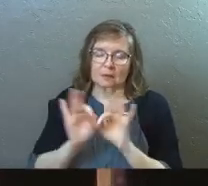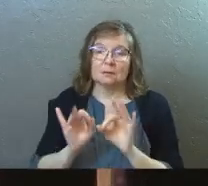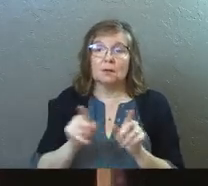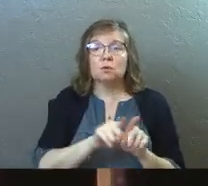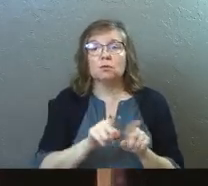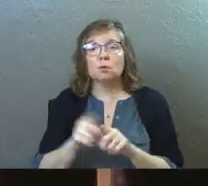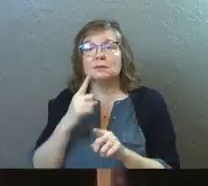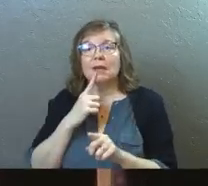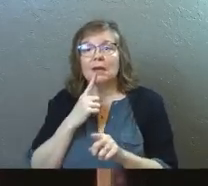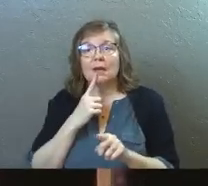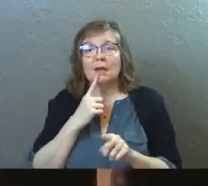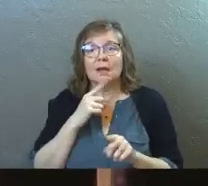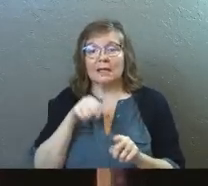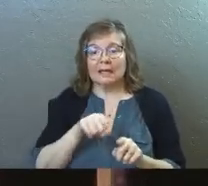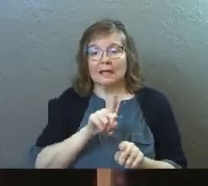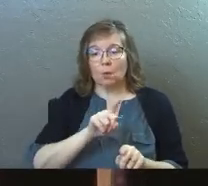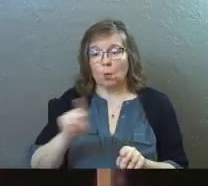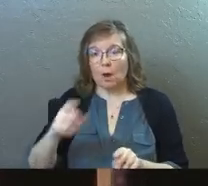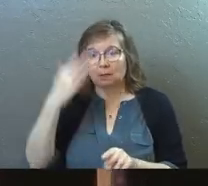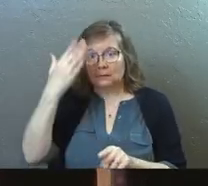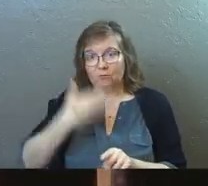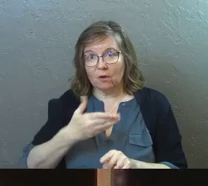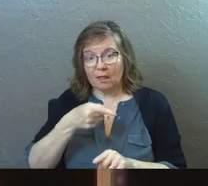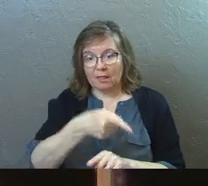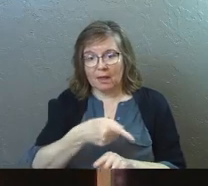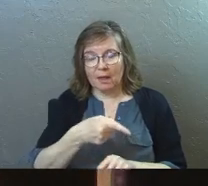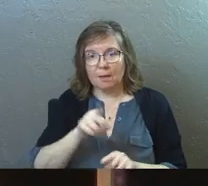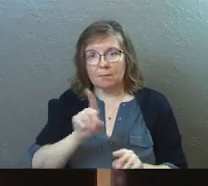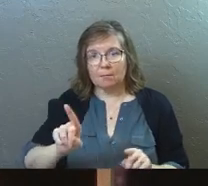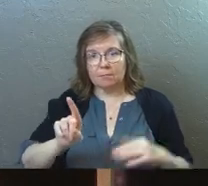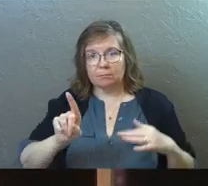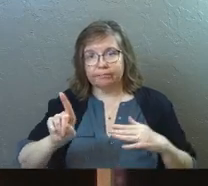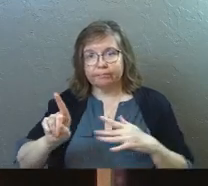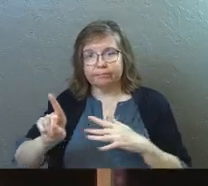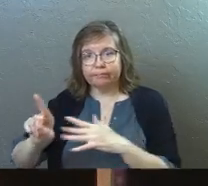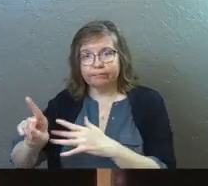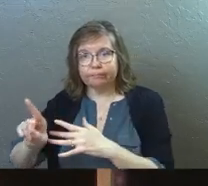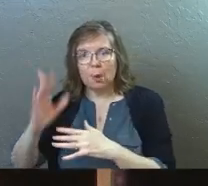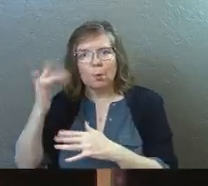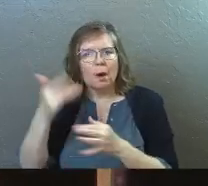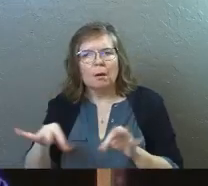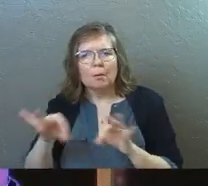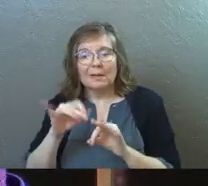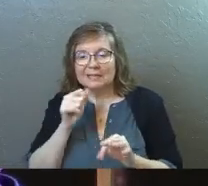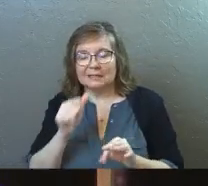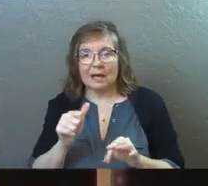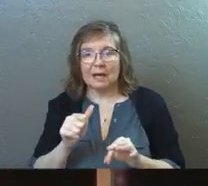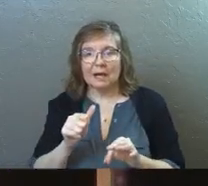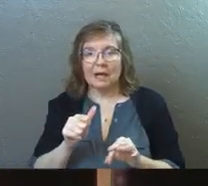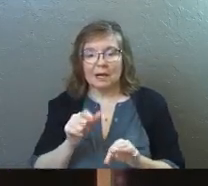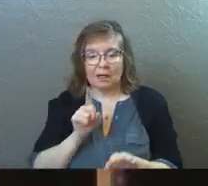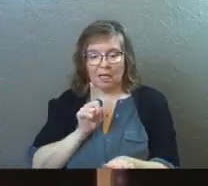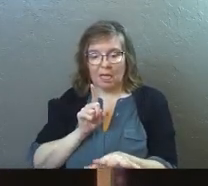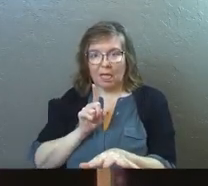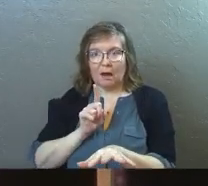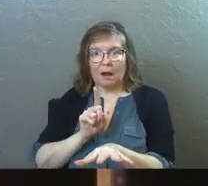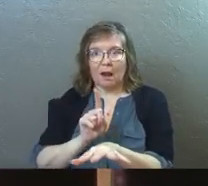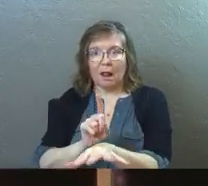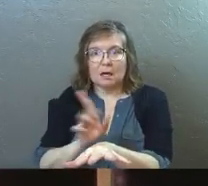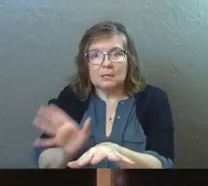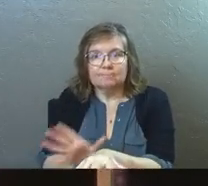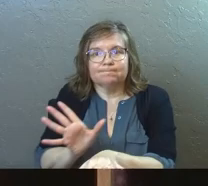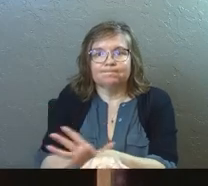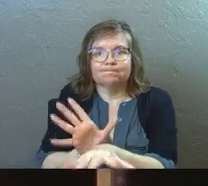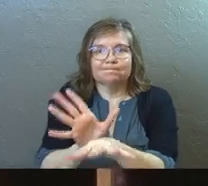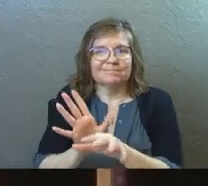It also says that he walks ahead of them. Why is that important? Because he doesn't stand in the back and drive the